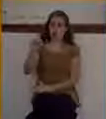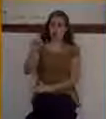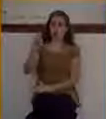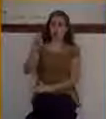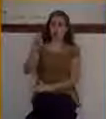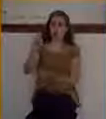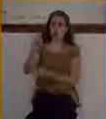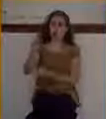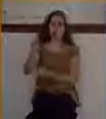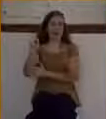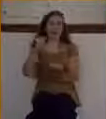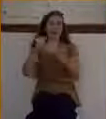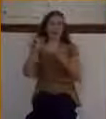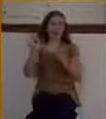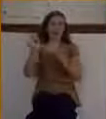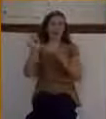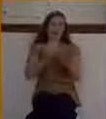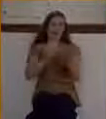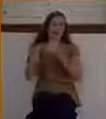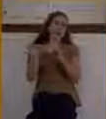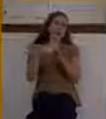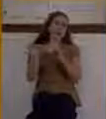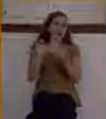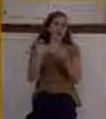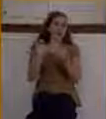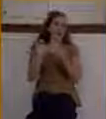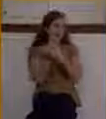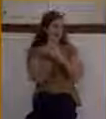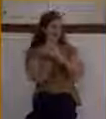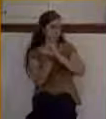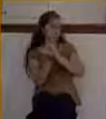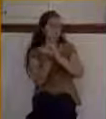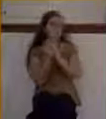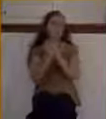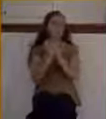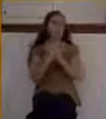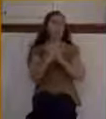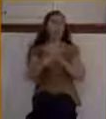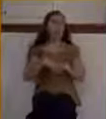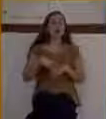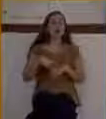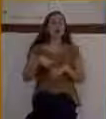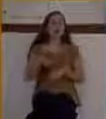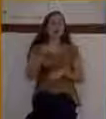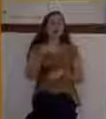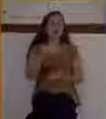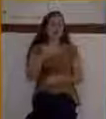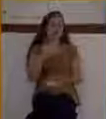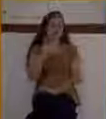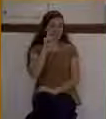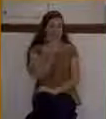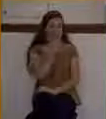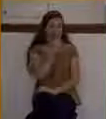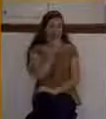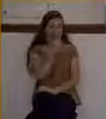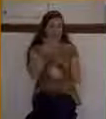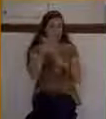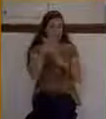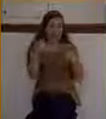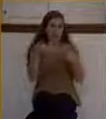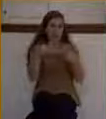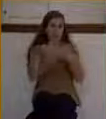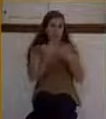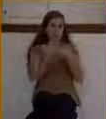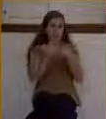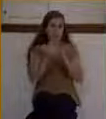he admitted that when he got to the eye, that was the greatest challenge to his theory. How could he explain the